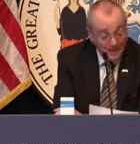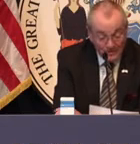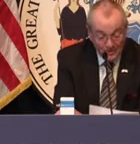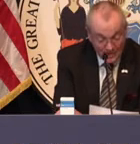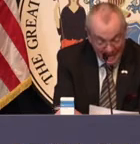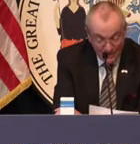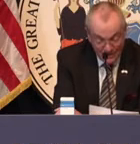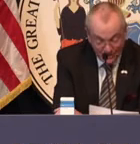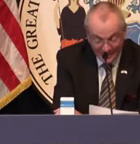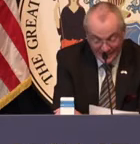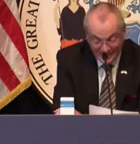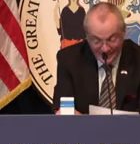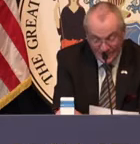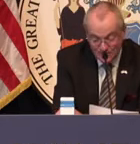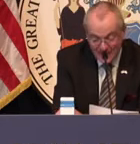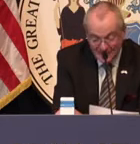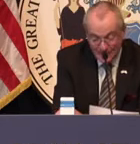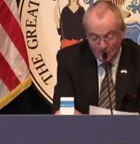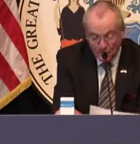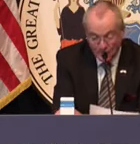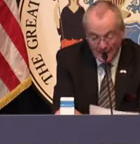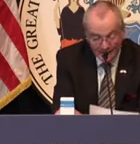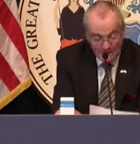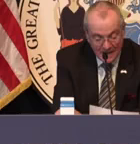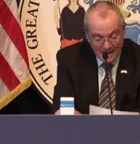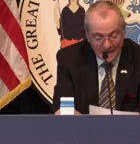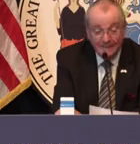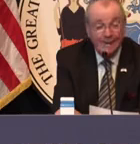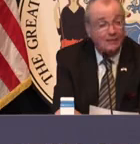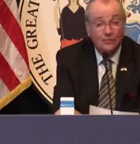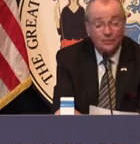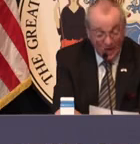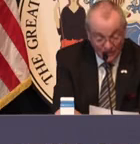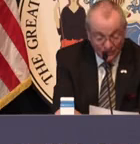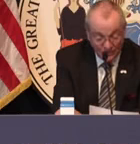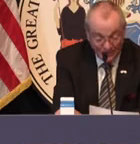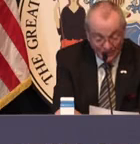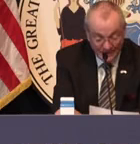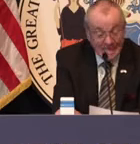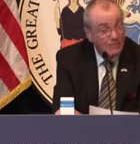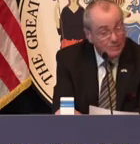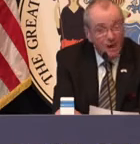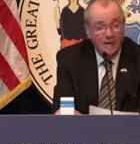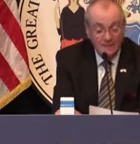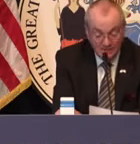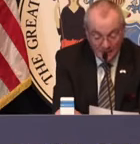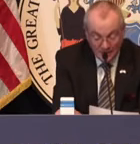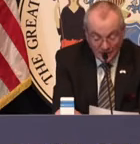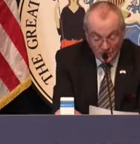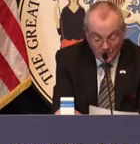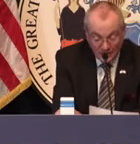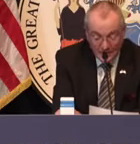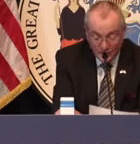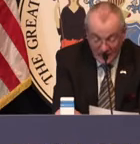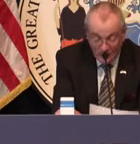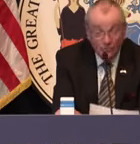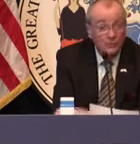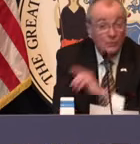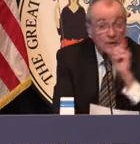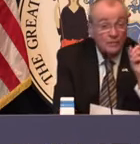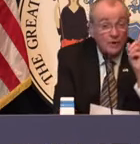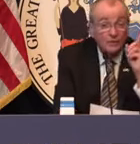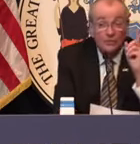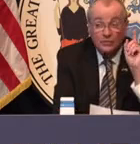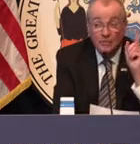Raul loved tango music, and his magnetic personality meant he had lots of friends. He never married, but he treated his